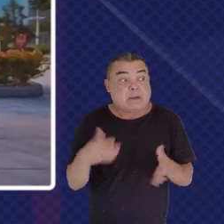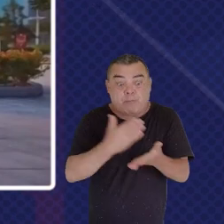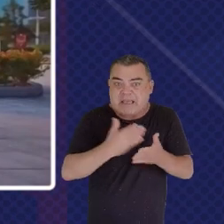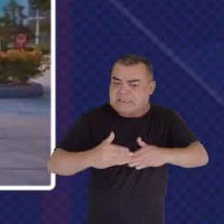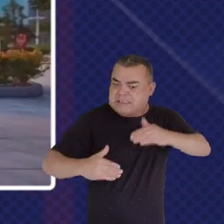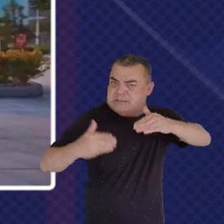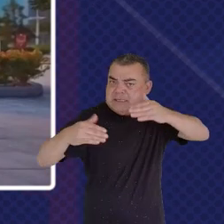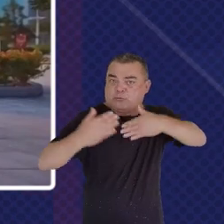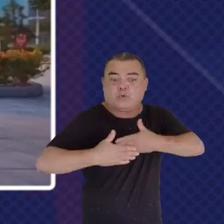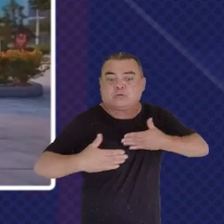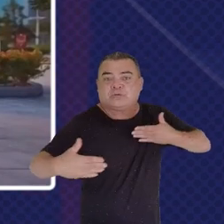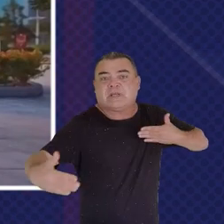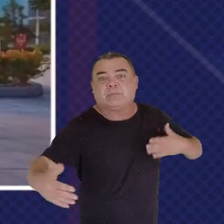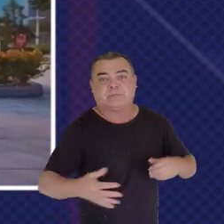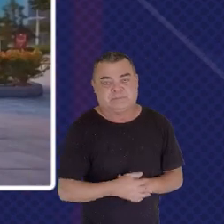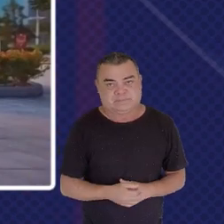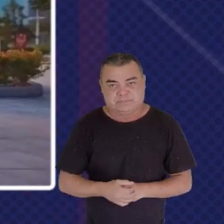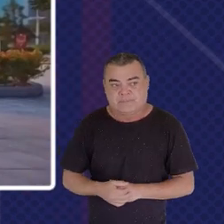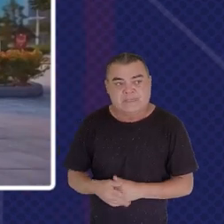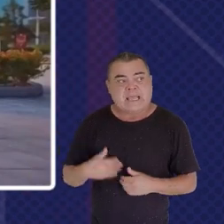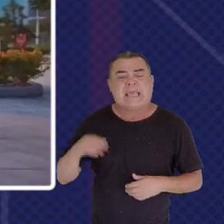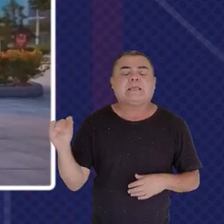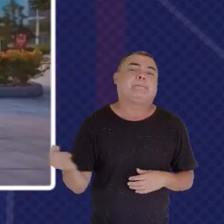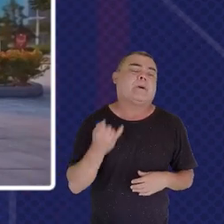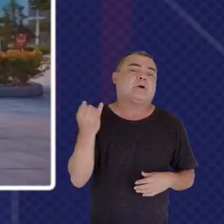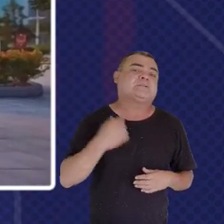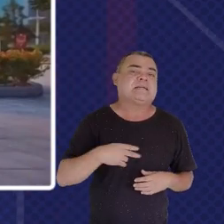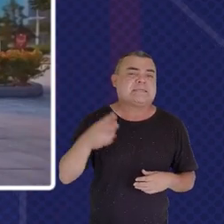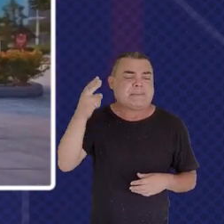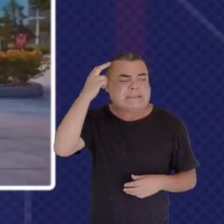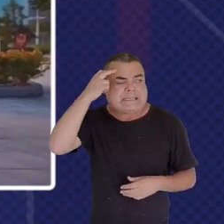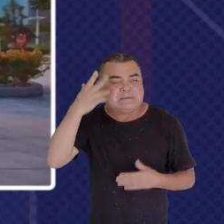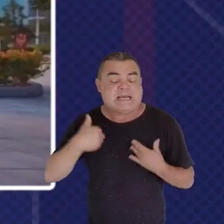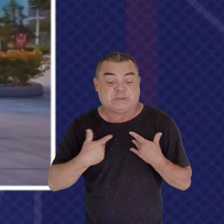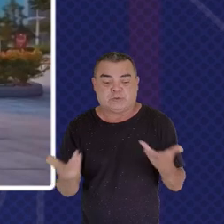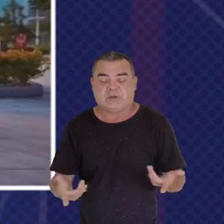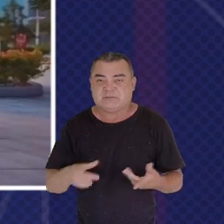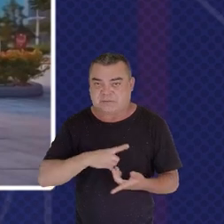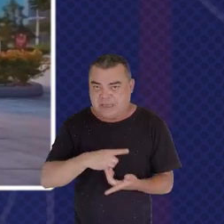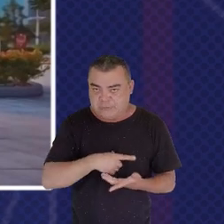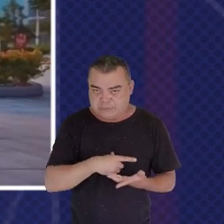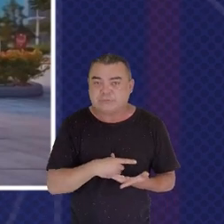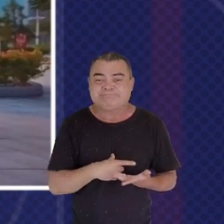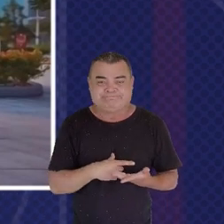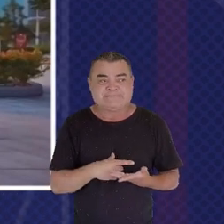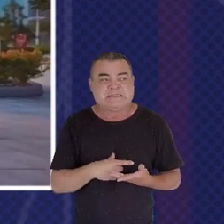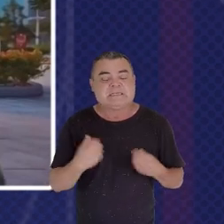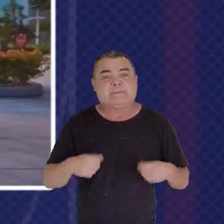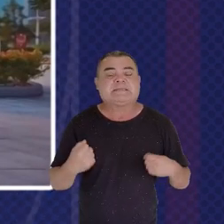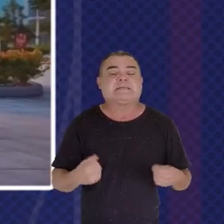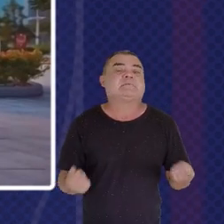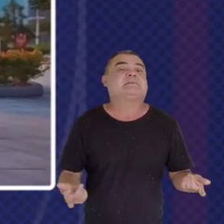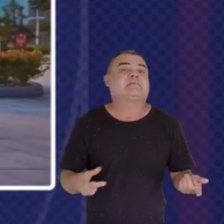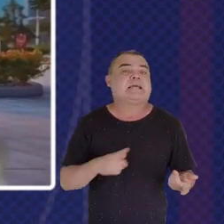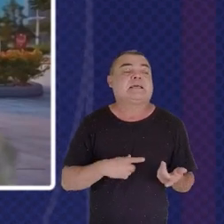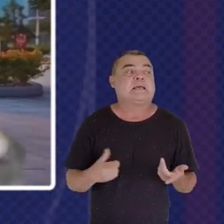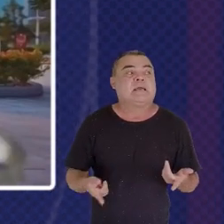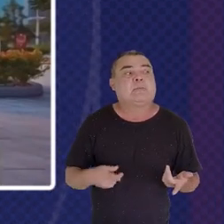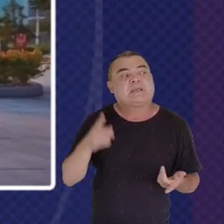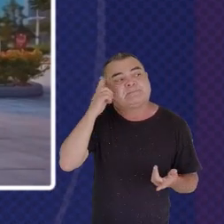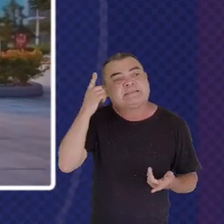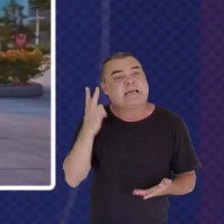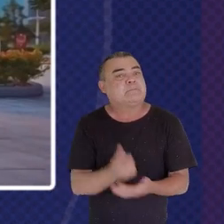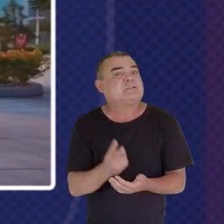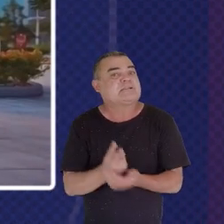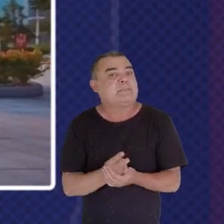important Mindset for us To keep in mind Because if we Only manage for scarcity Then I